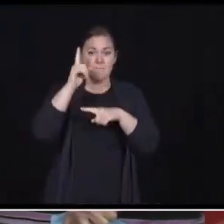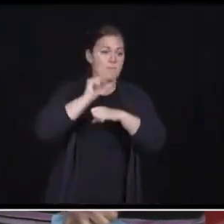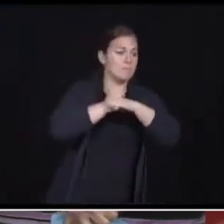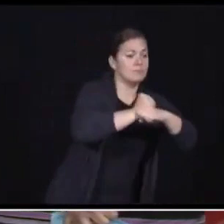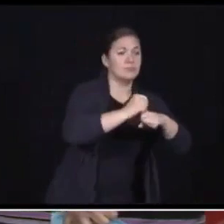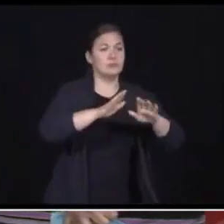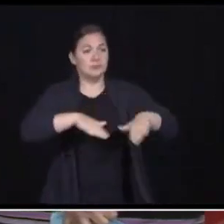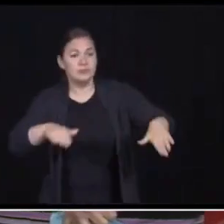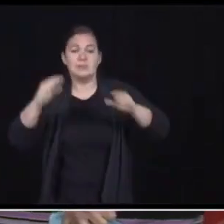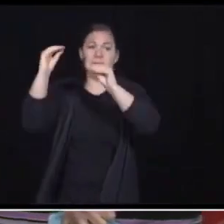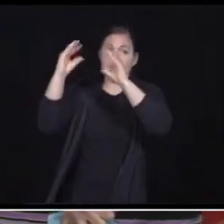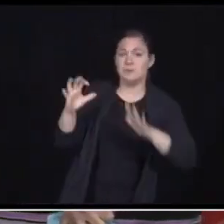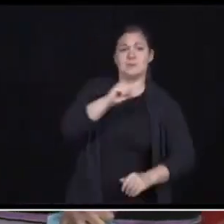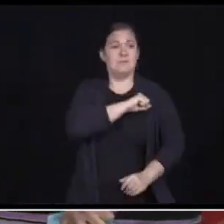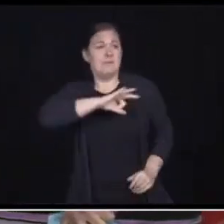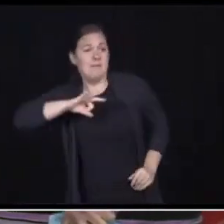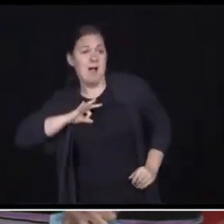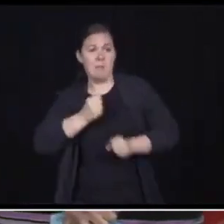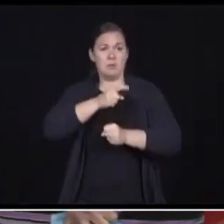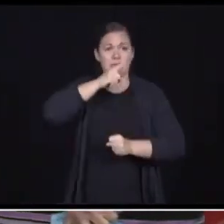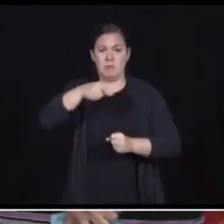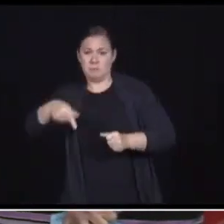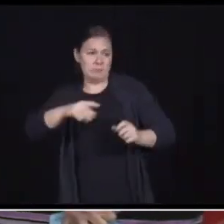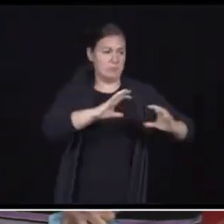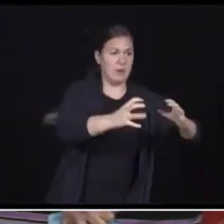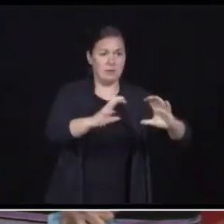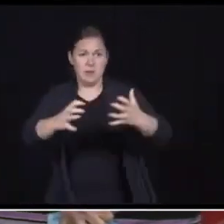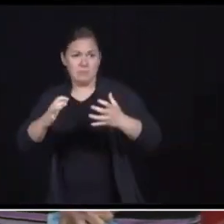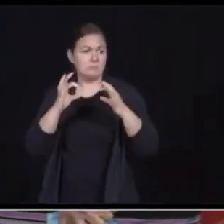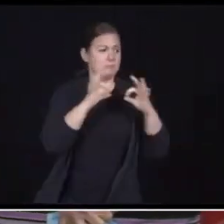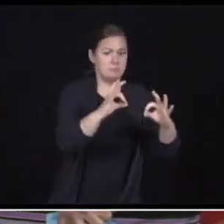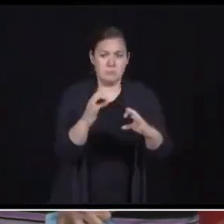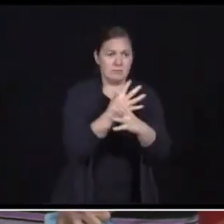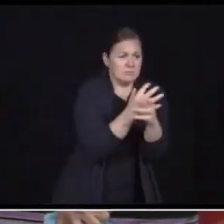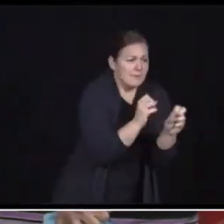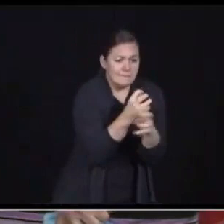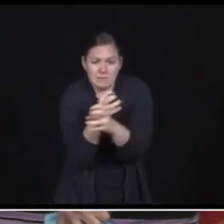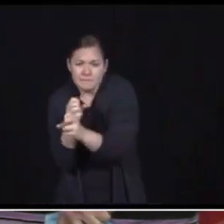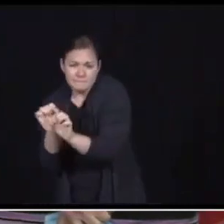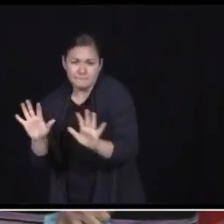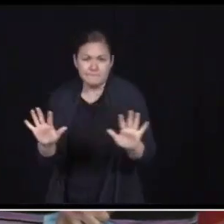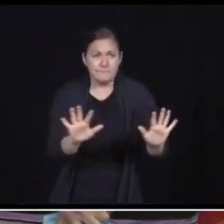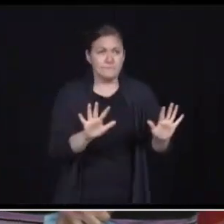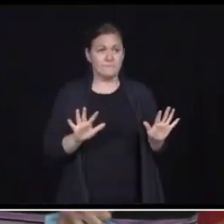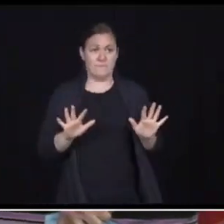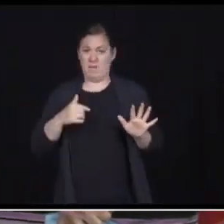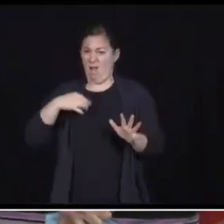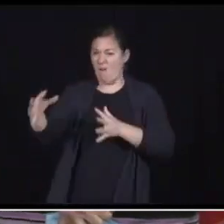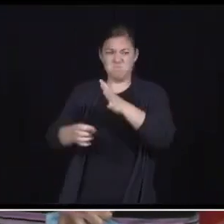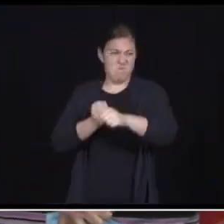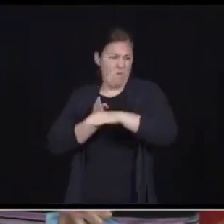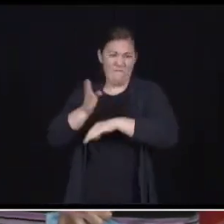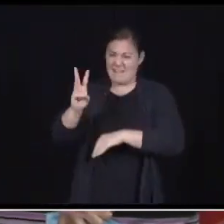as safe as possible in every classroom in this province. We have hired over 600 new nurses for